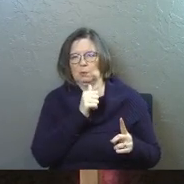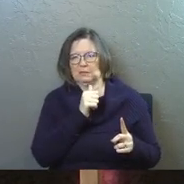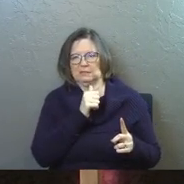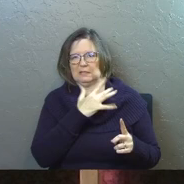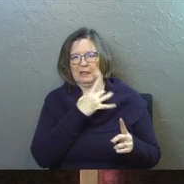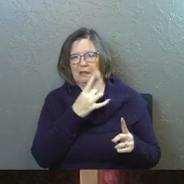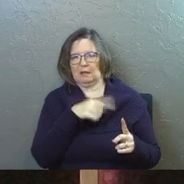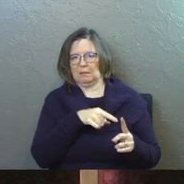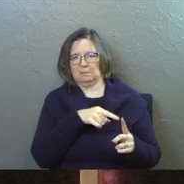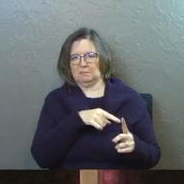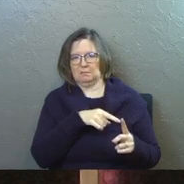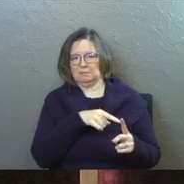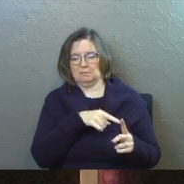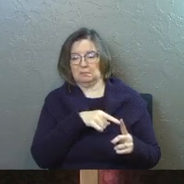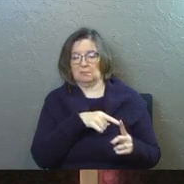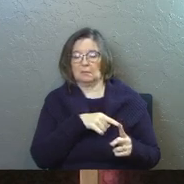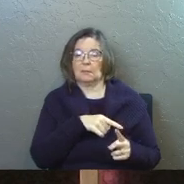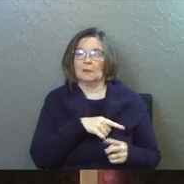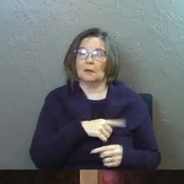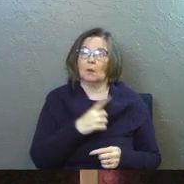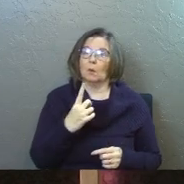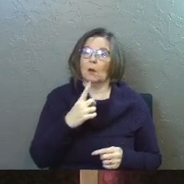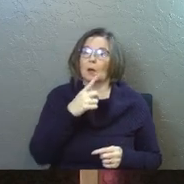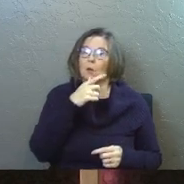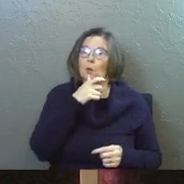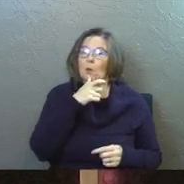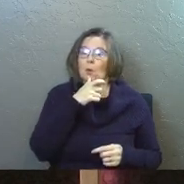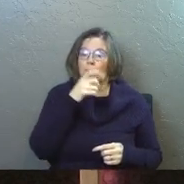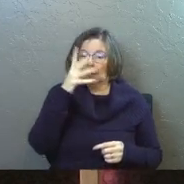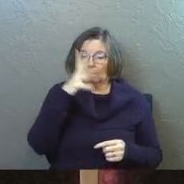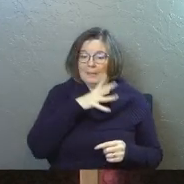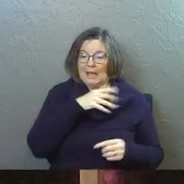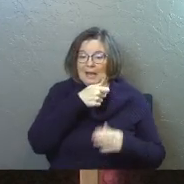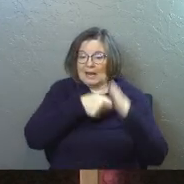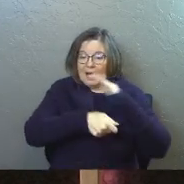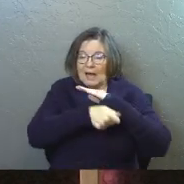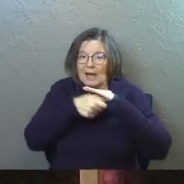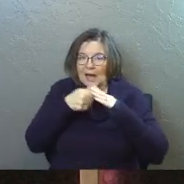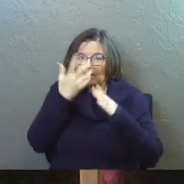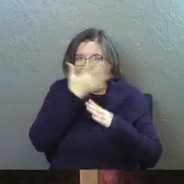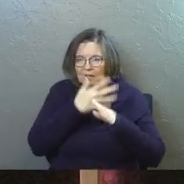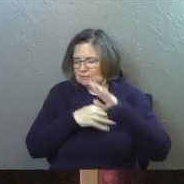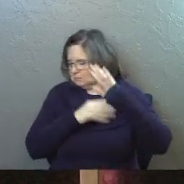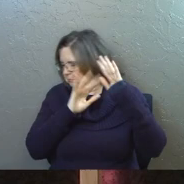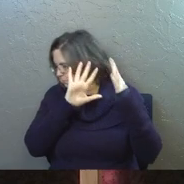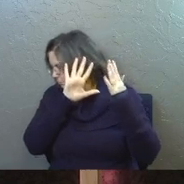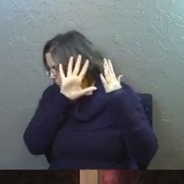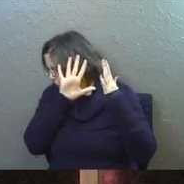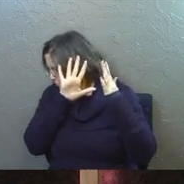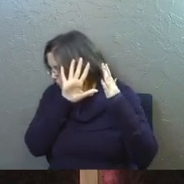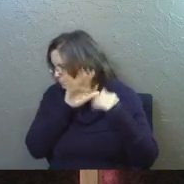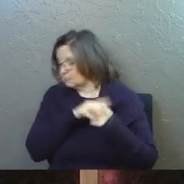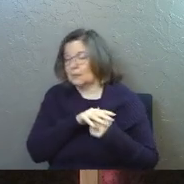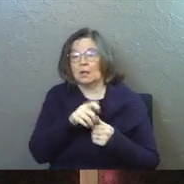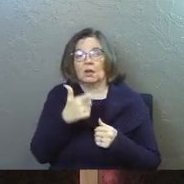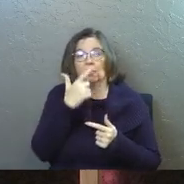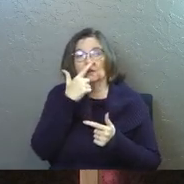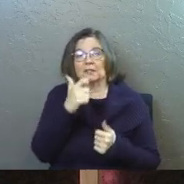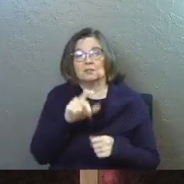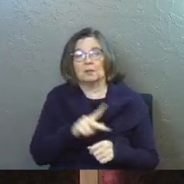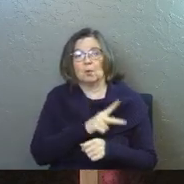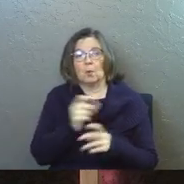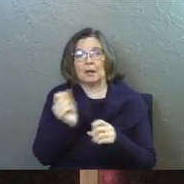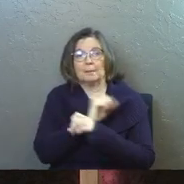not. As one who men hide their faces from. Again, another interesting